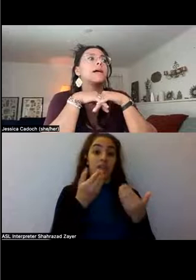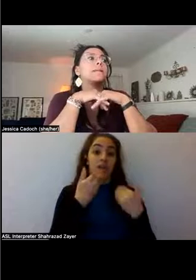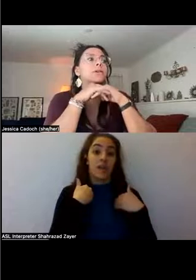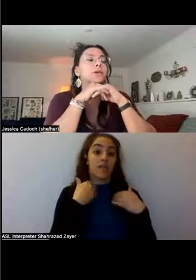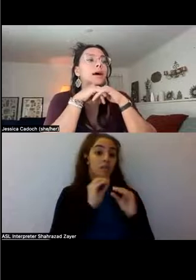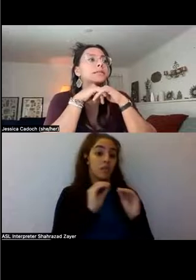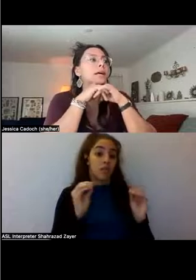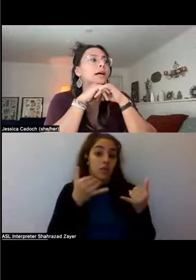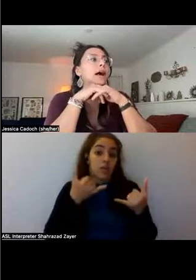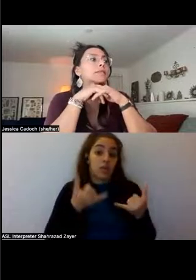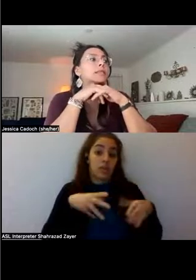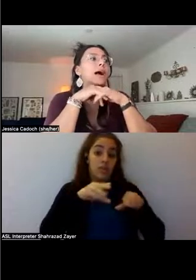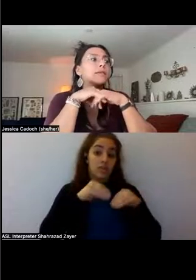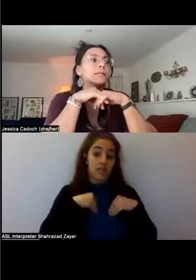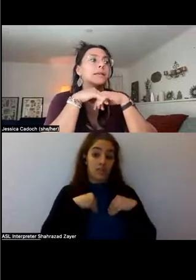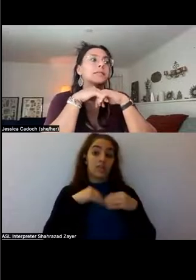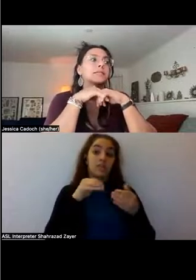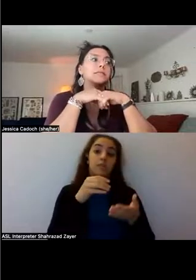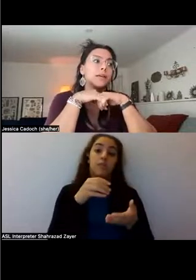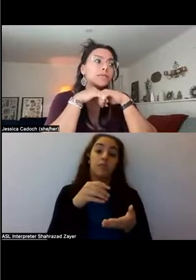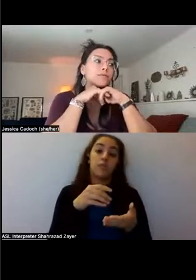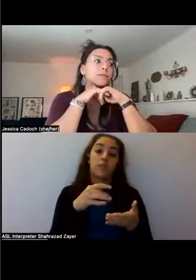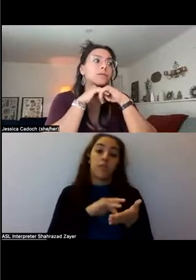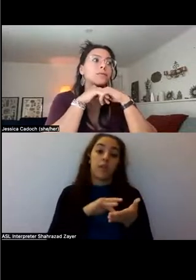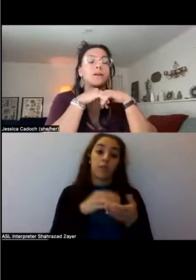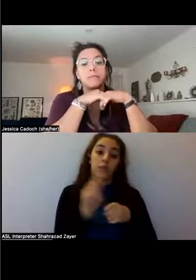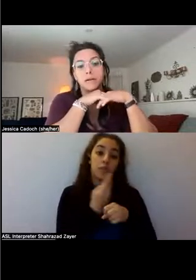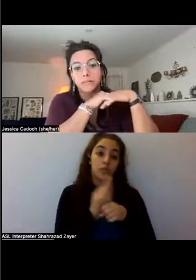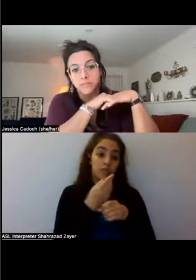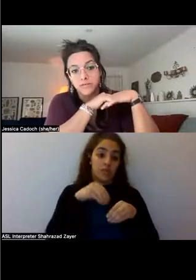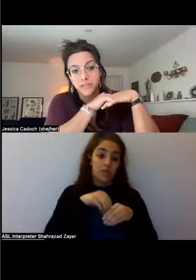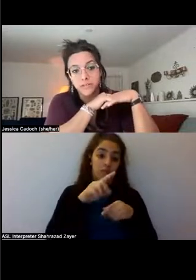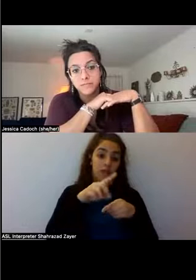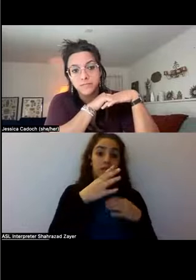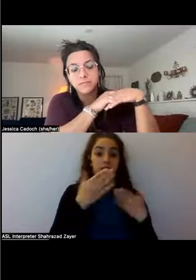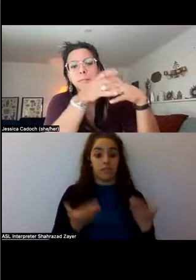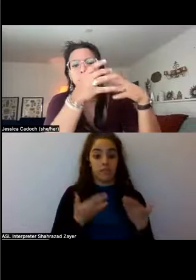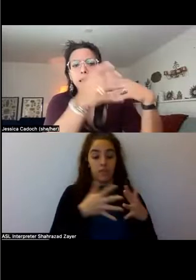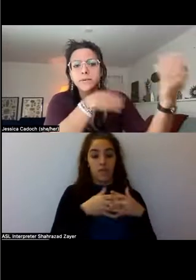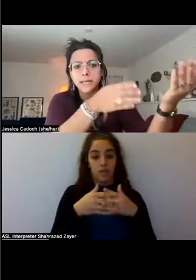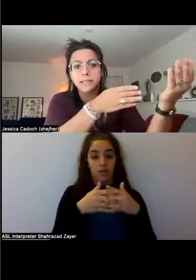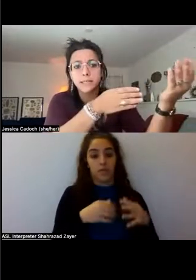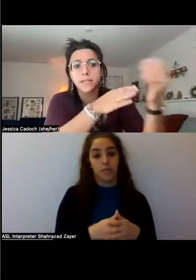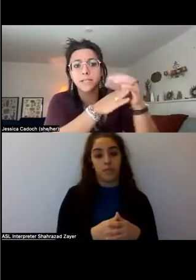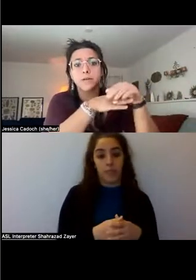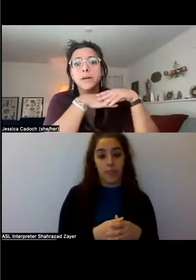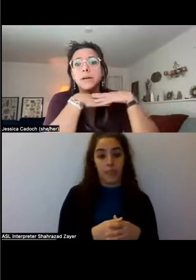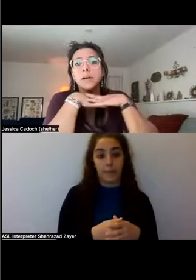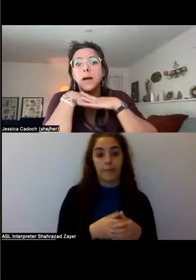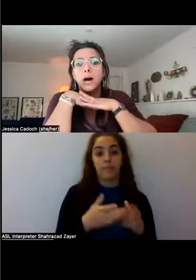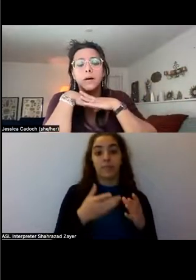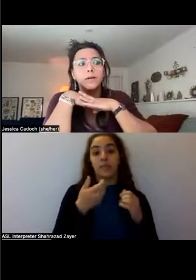in the U S and have a lack of accepted safety for use under medical supervision. And so in 1972,